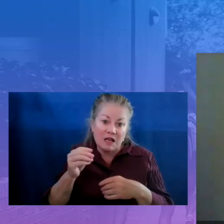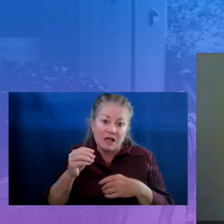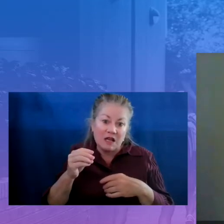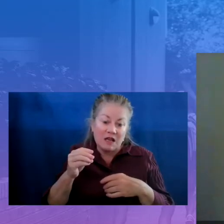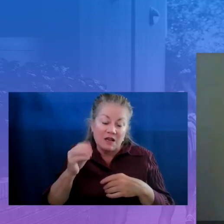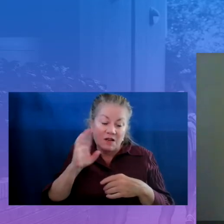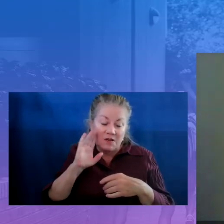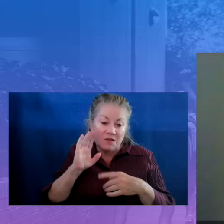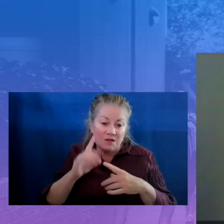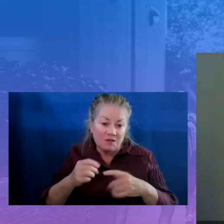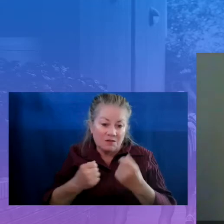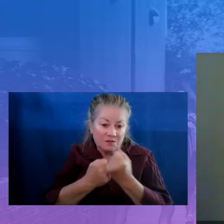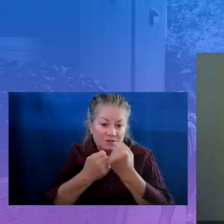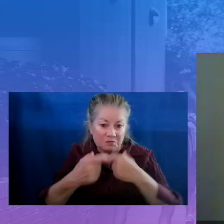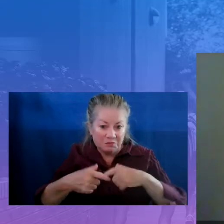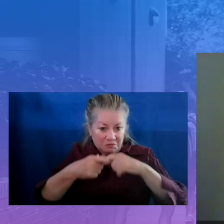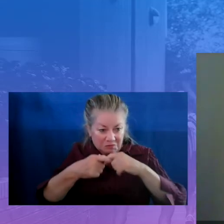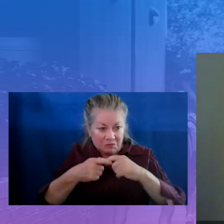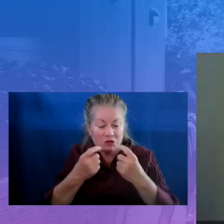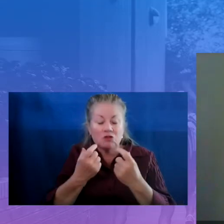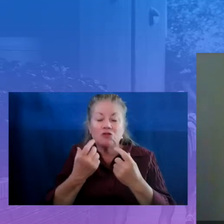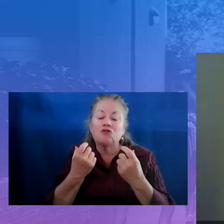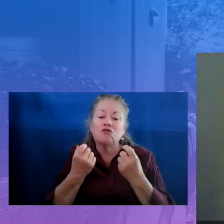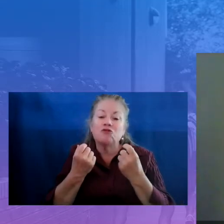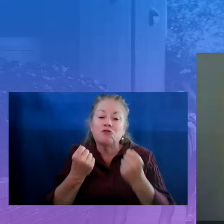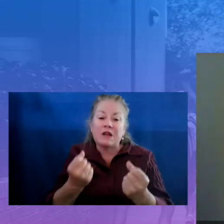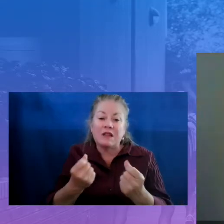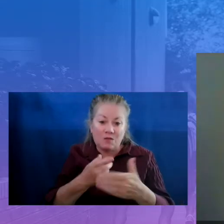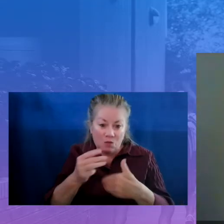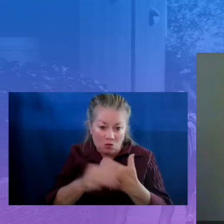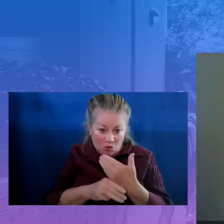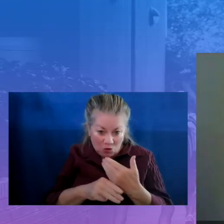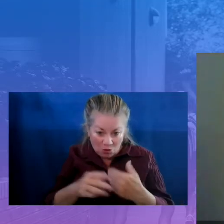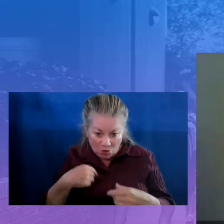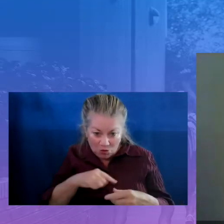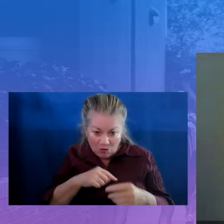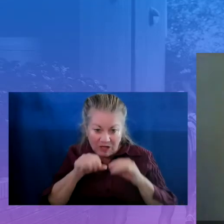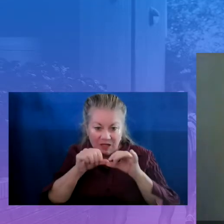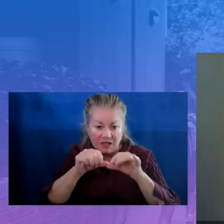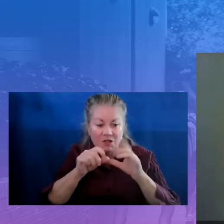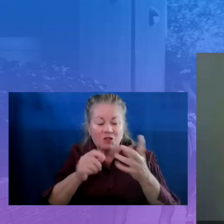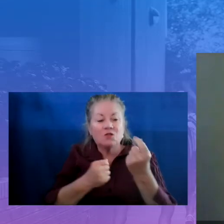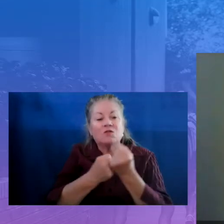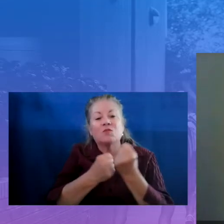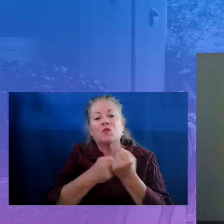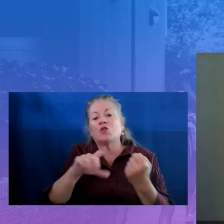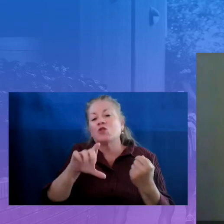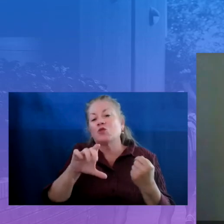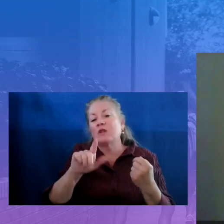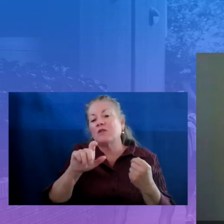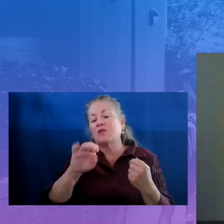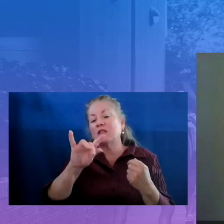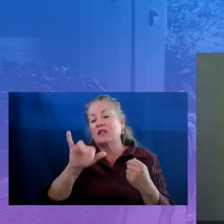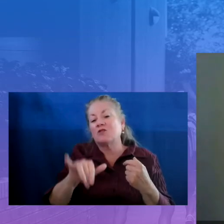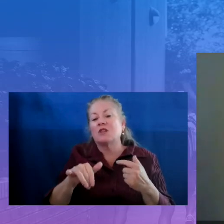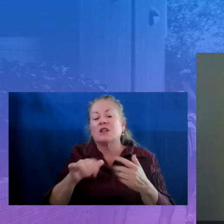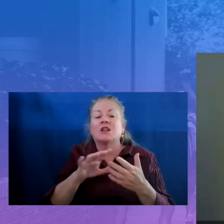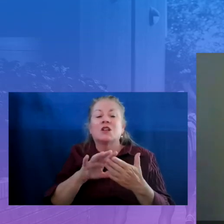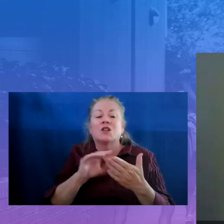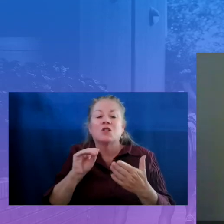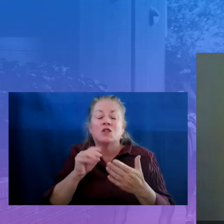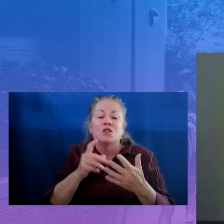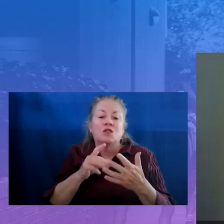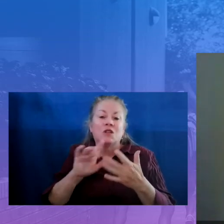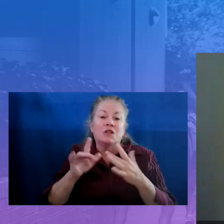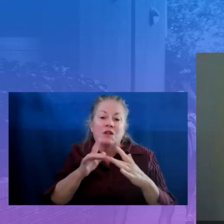programming. Today, we continue to support 21st Century Community Learning Centers and a network of over 1